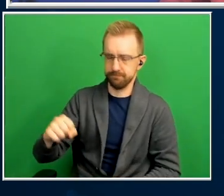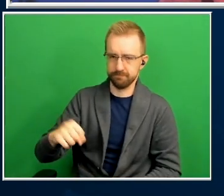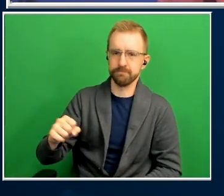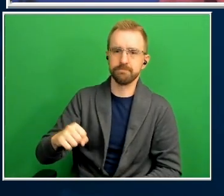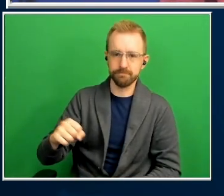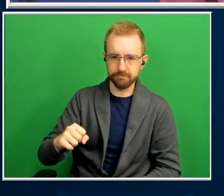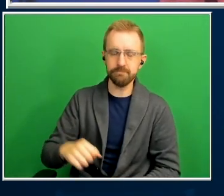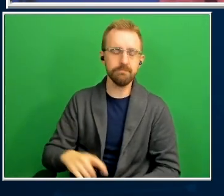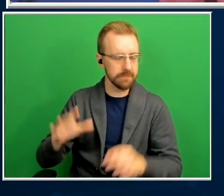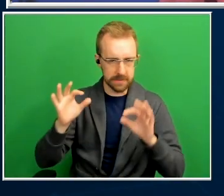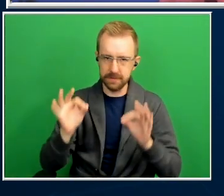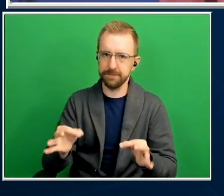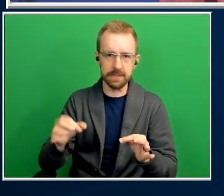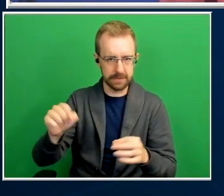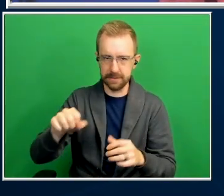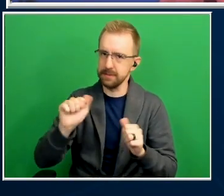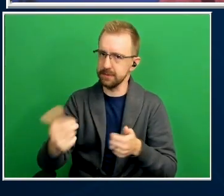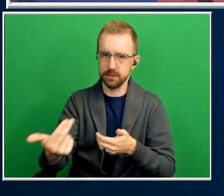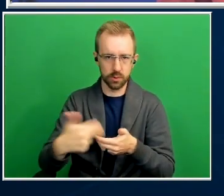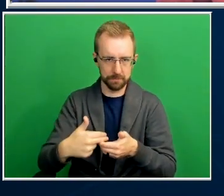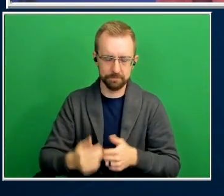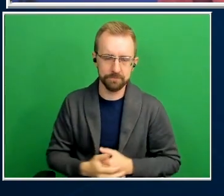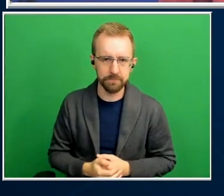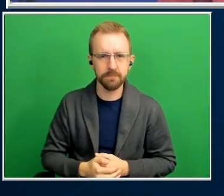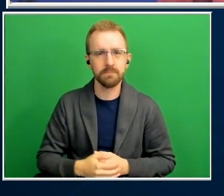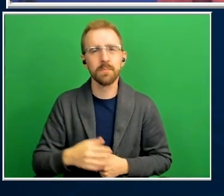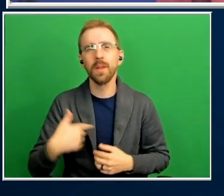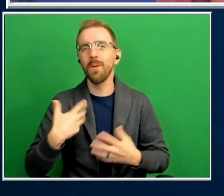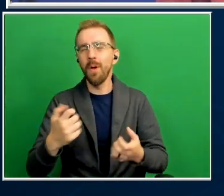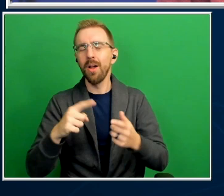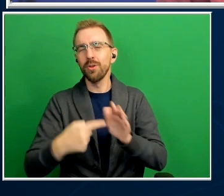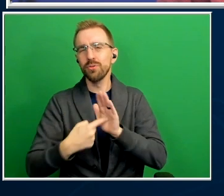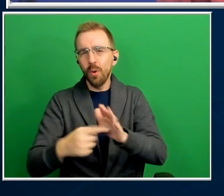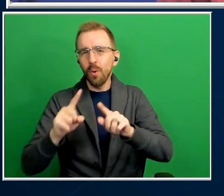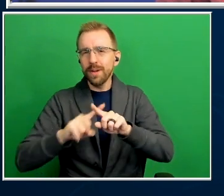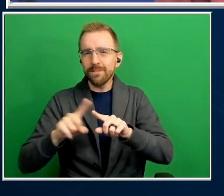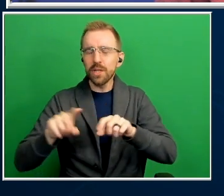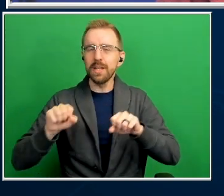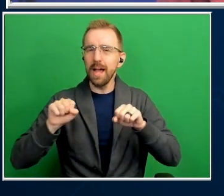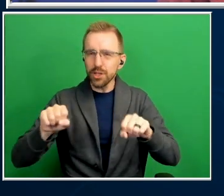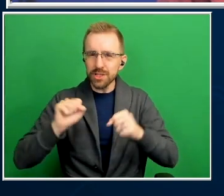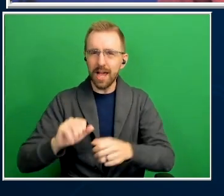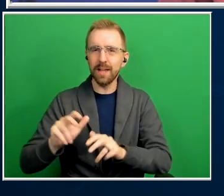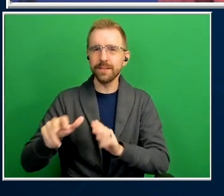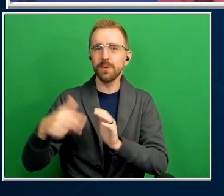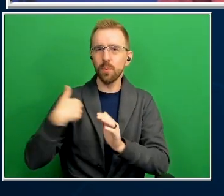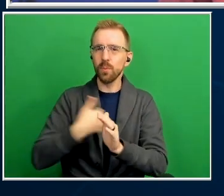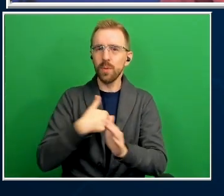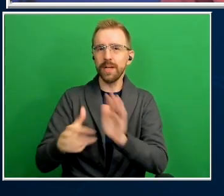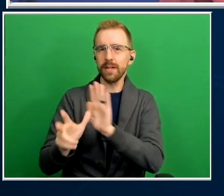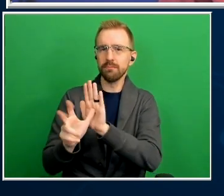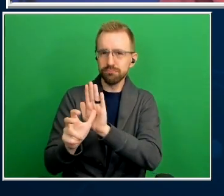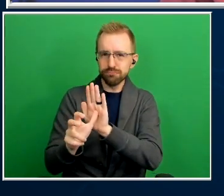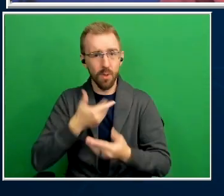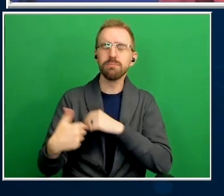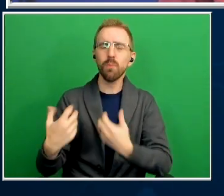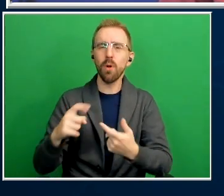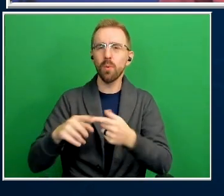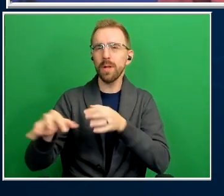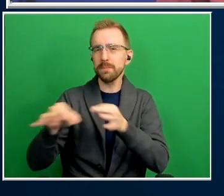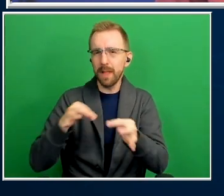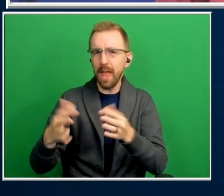yes all right we want to show some video of the different exercises that you you do in class and i want you to explain them what you're doing